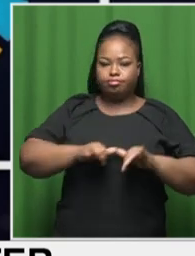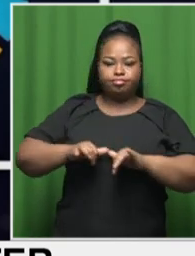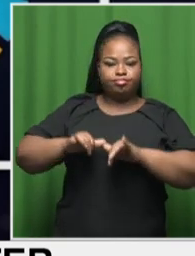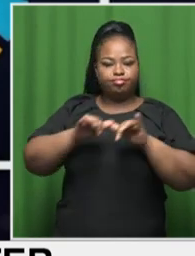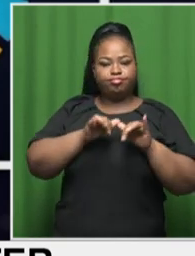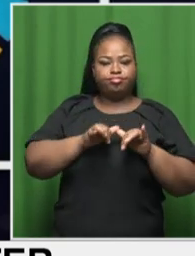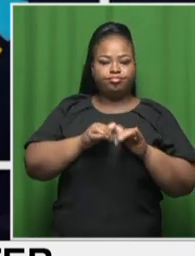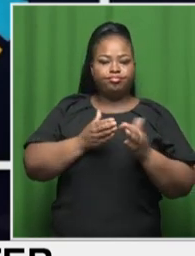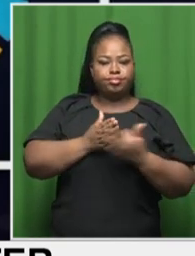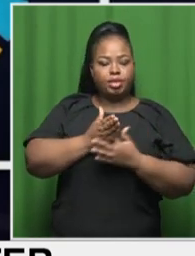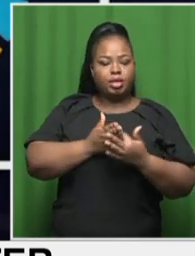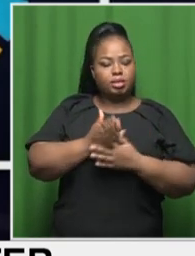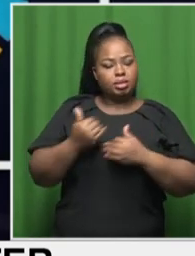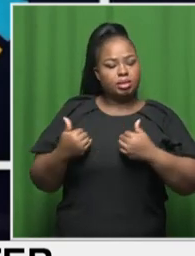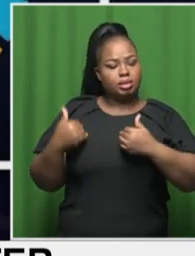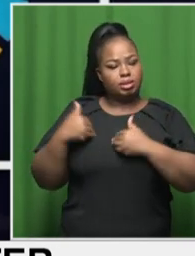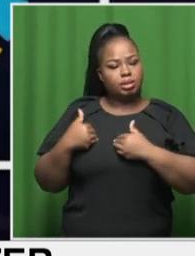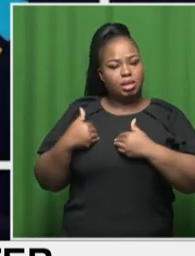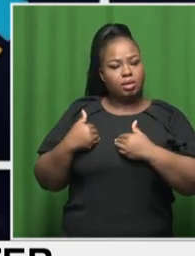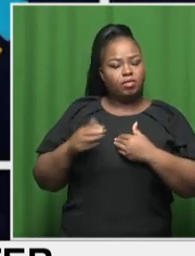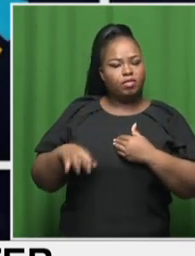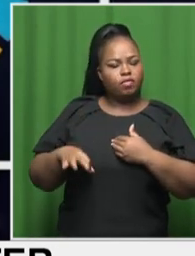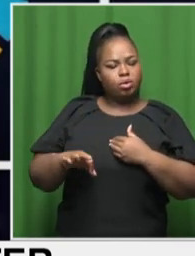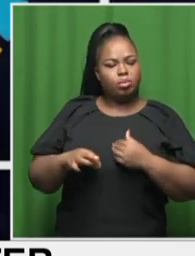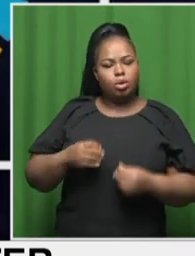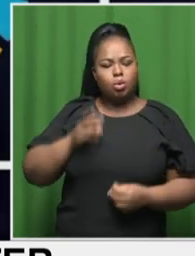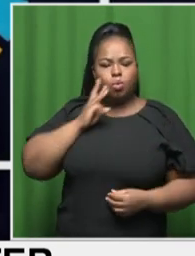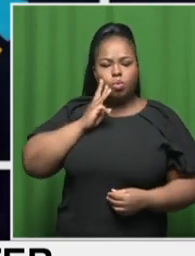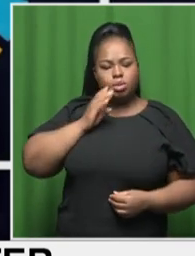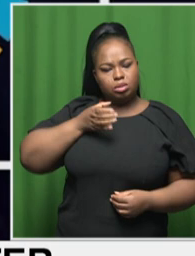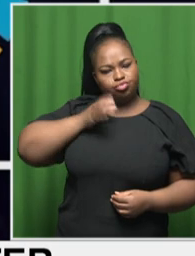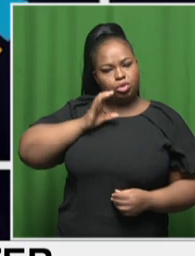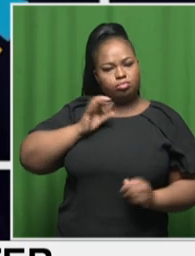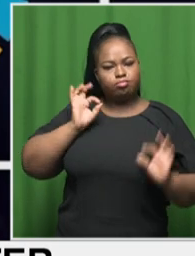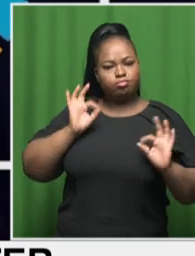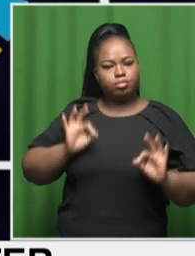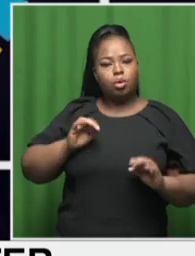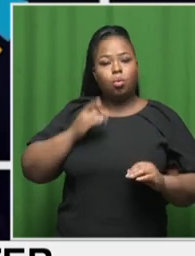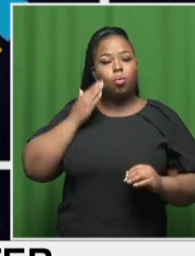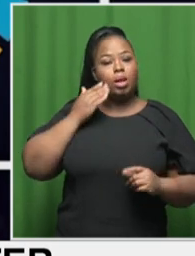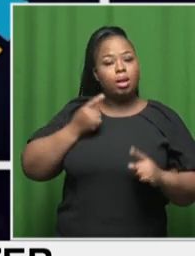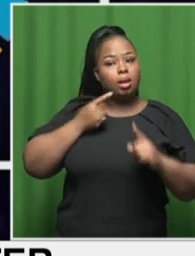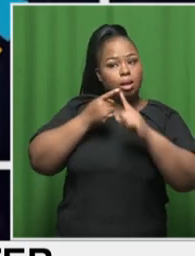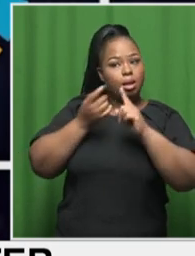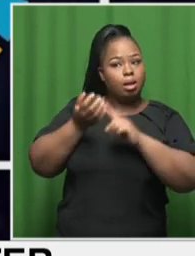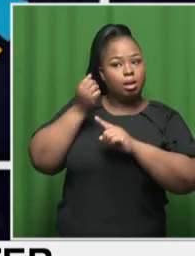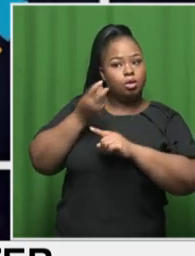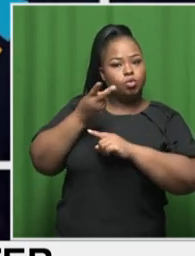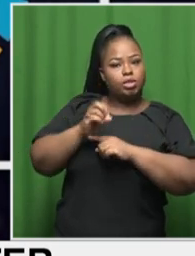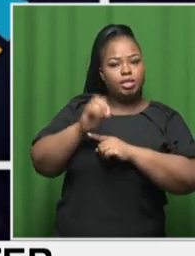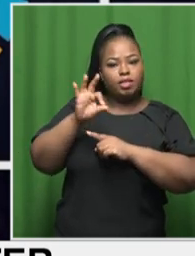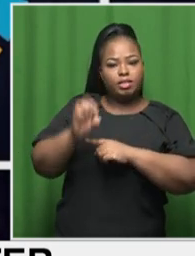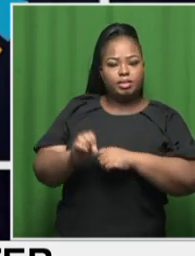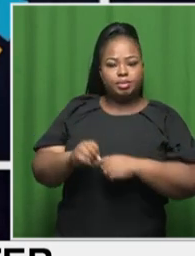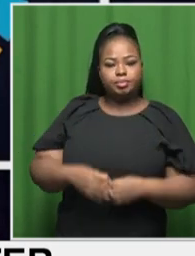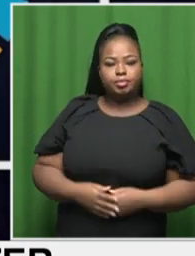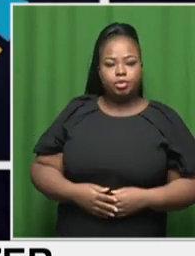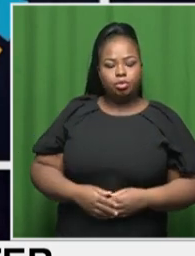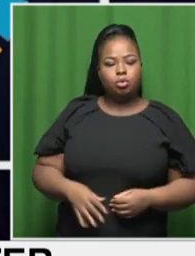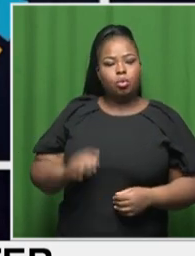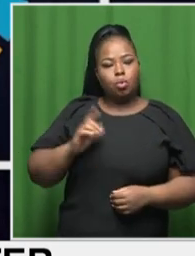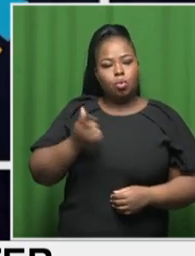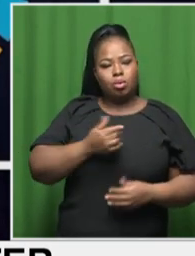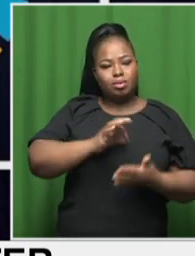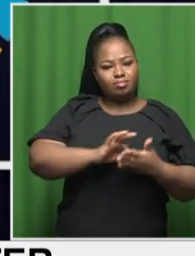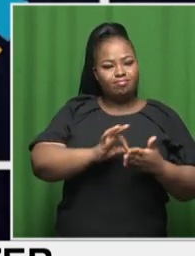equitable access to safe and affordable drinking water for all by 2030, to achieve access to sanitation and hygiene